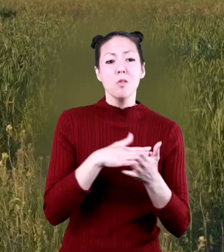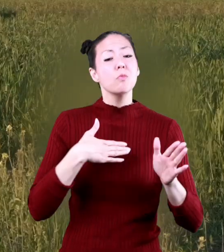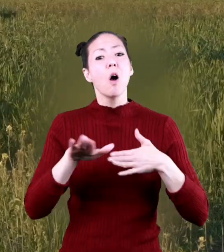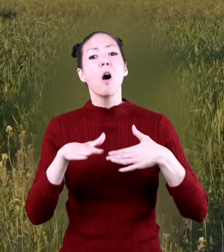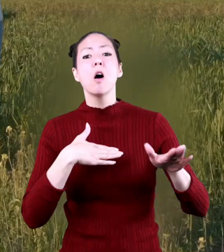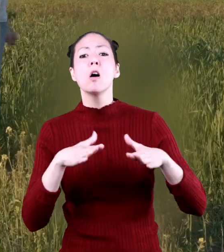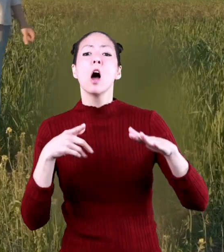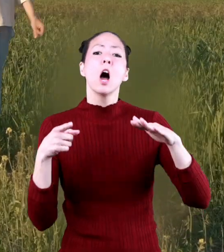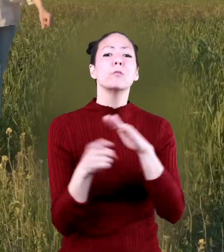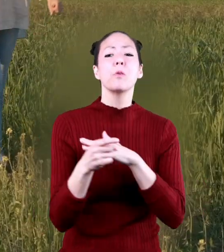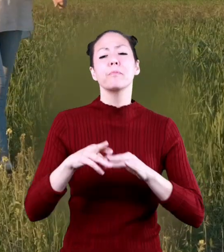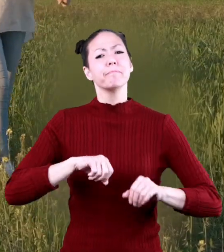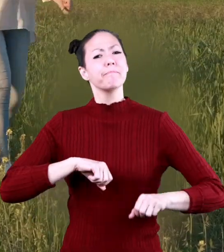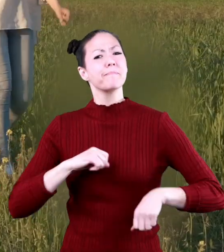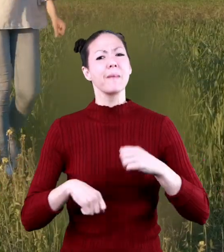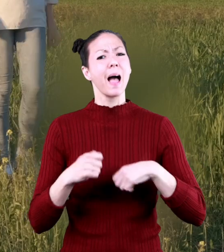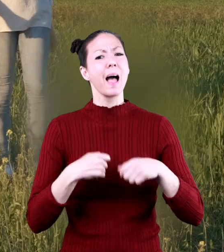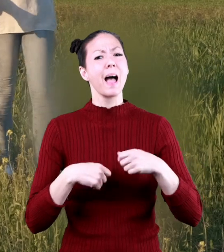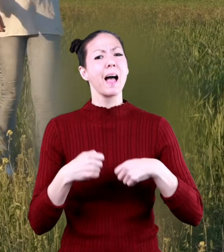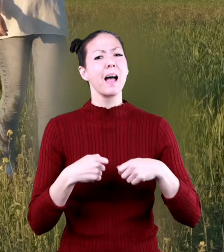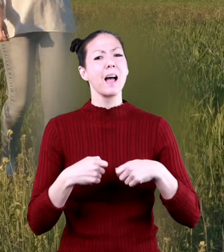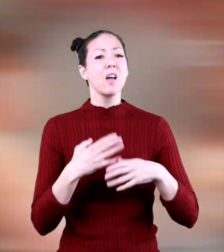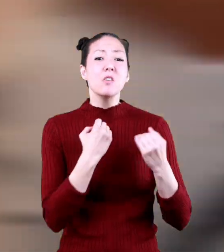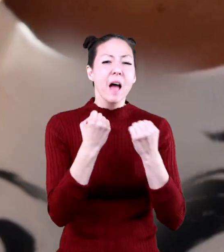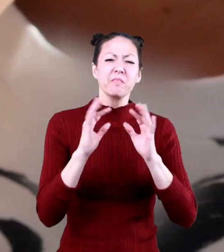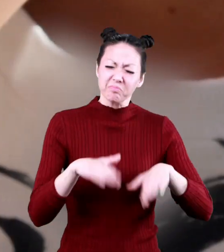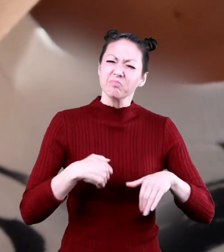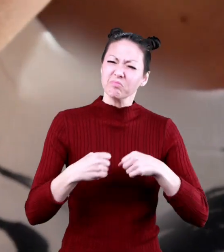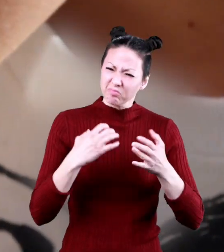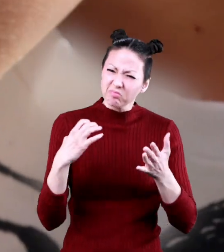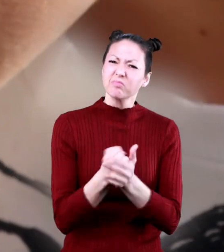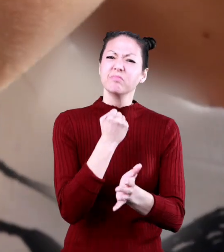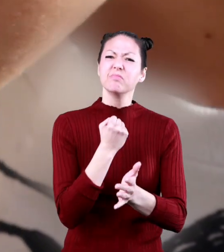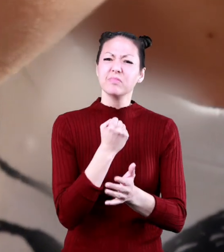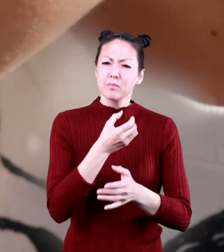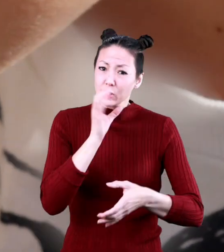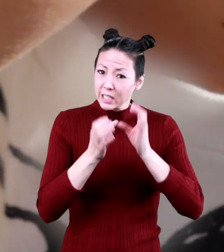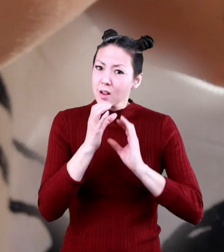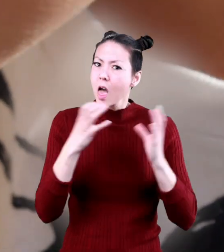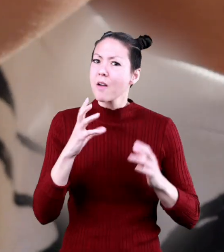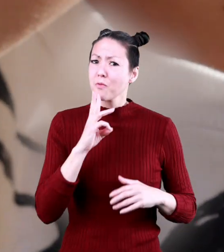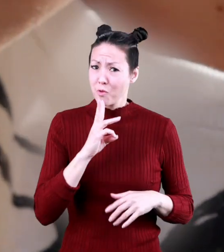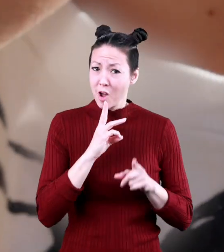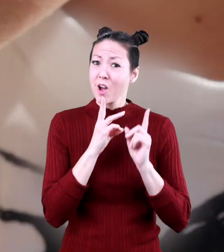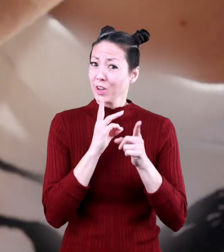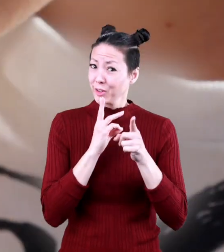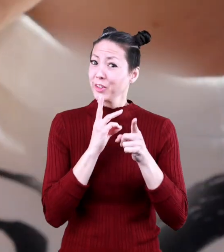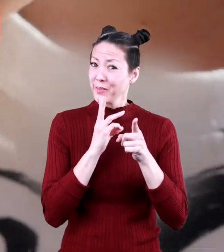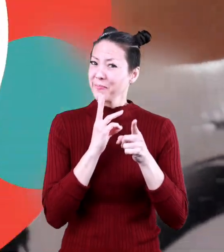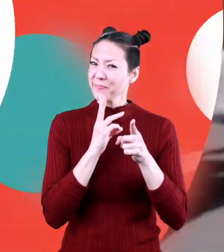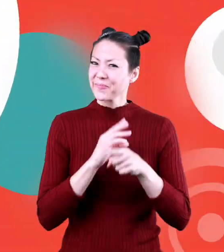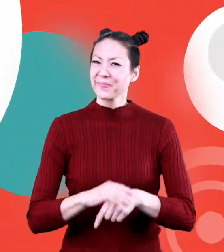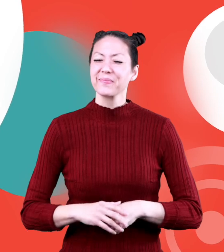school see if it's safe to walk or ride your bike instead of drive and make sure you drink plenty of water